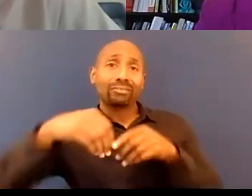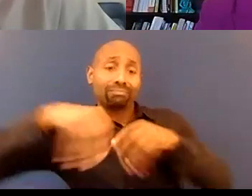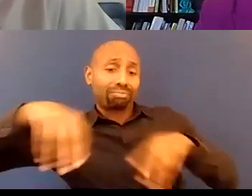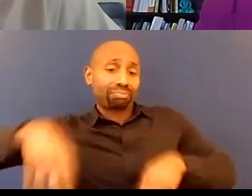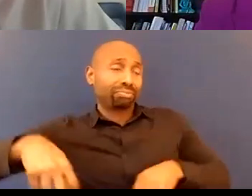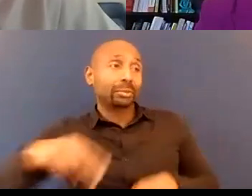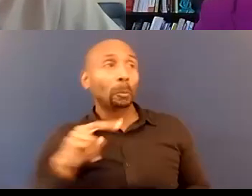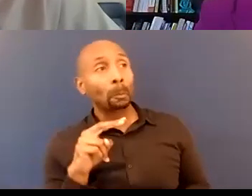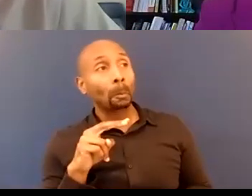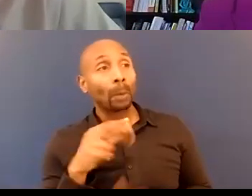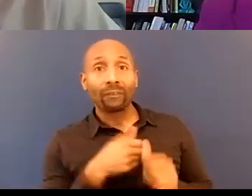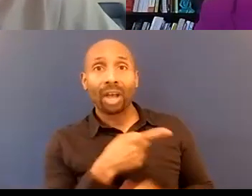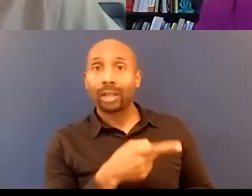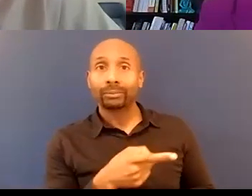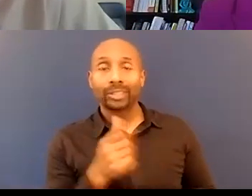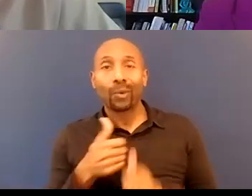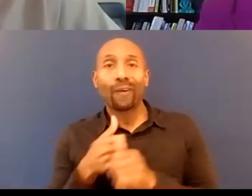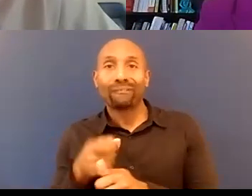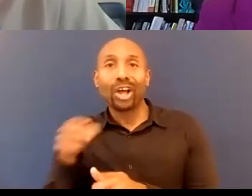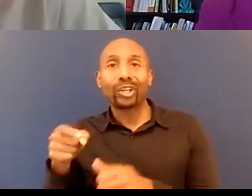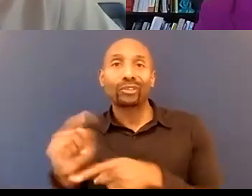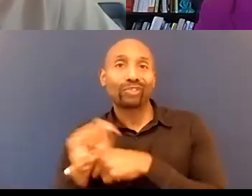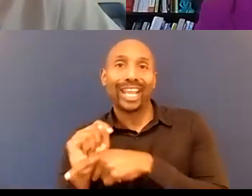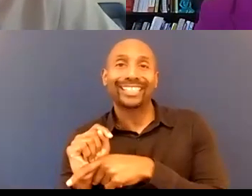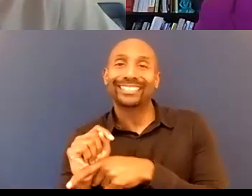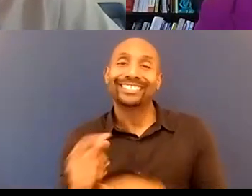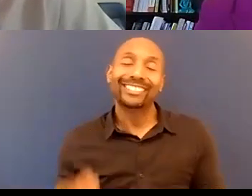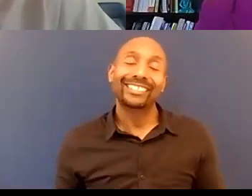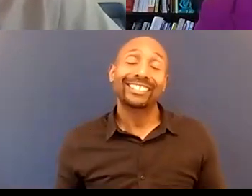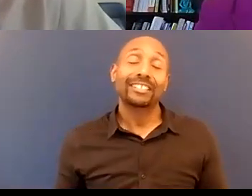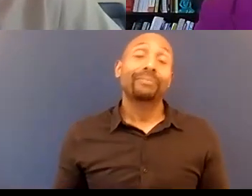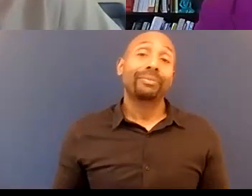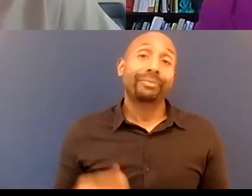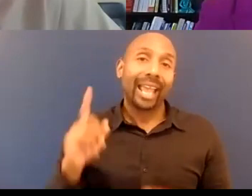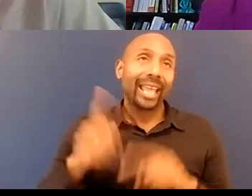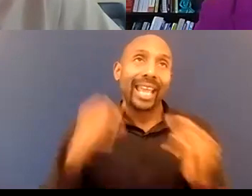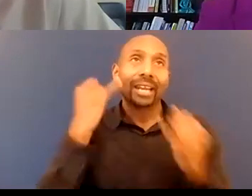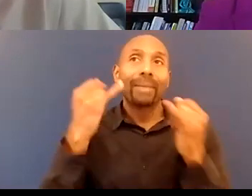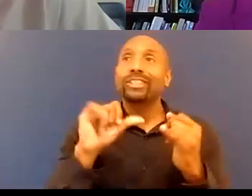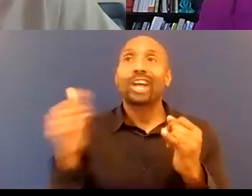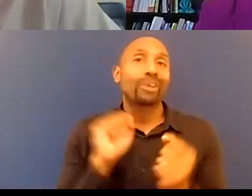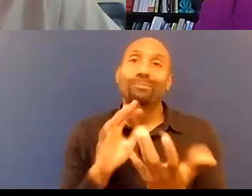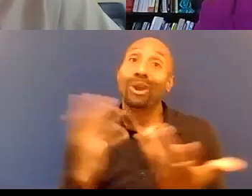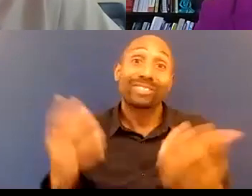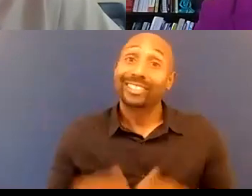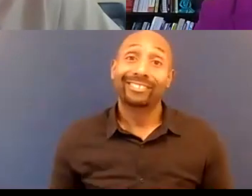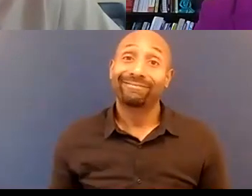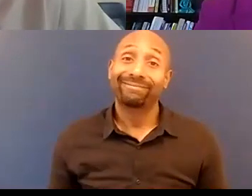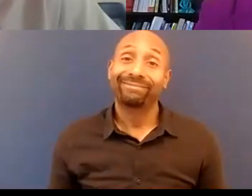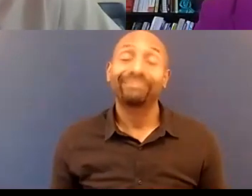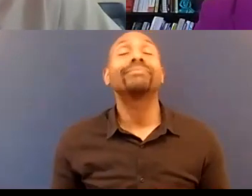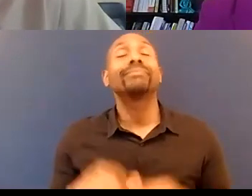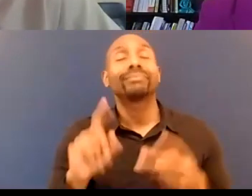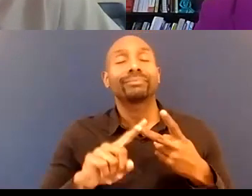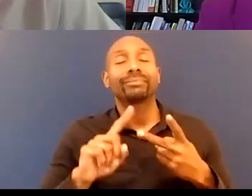it's uh it's uh we i can't imagine it doing any other way um and the other